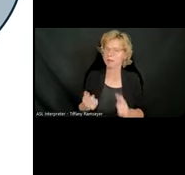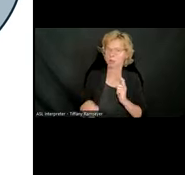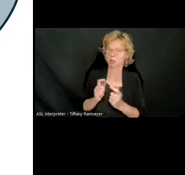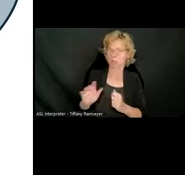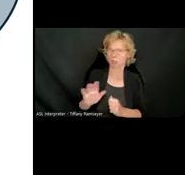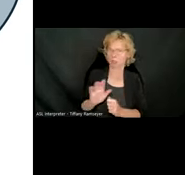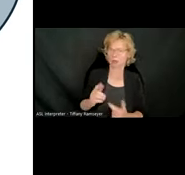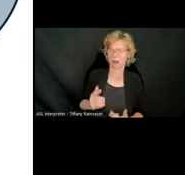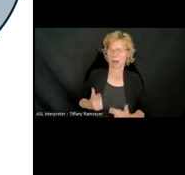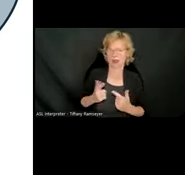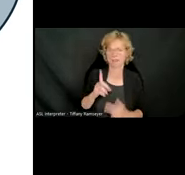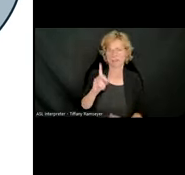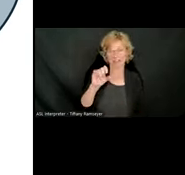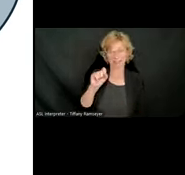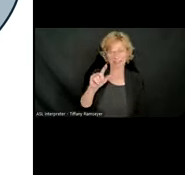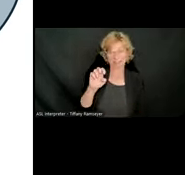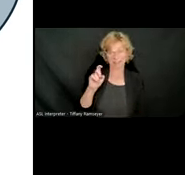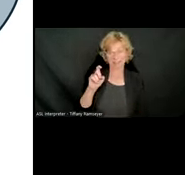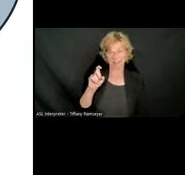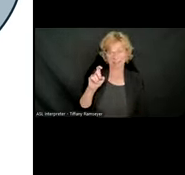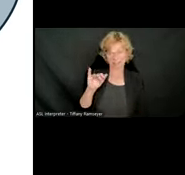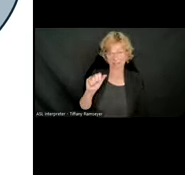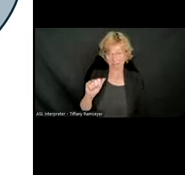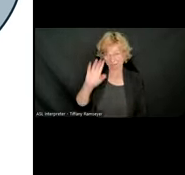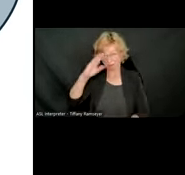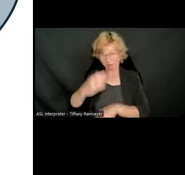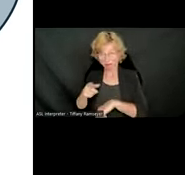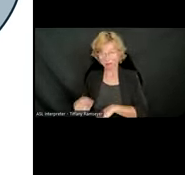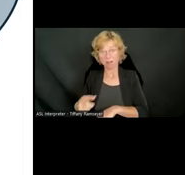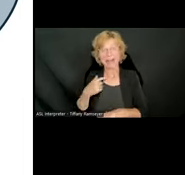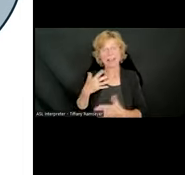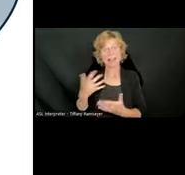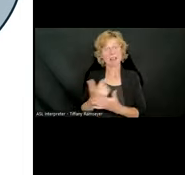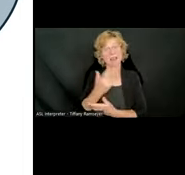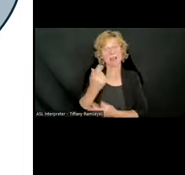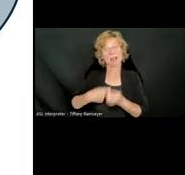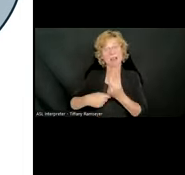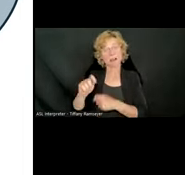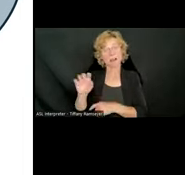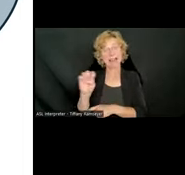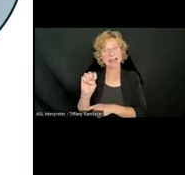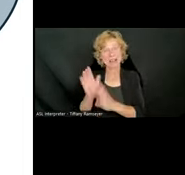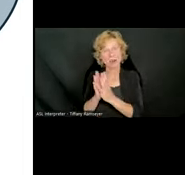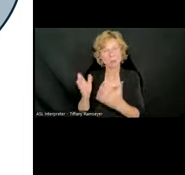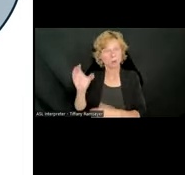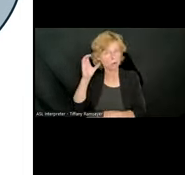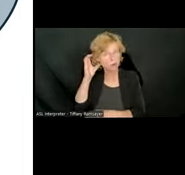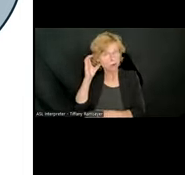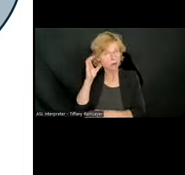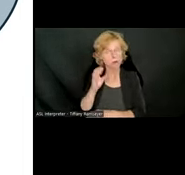son. He was able to get a majority of his textbooks as ebooks to use with a text to voice app.